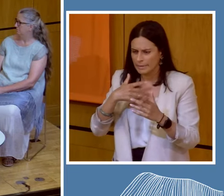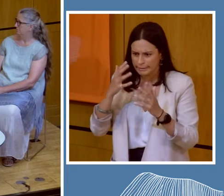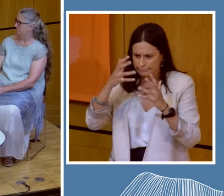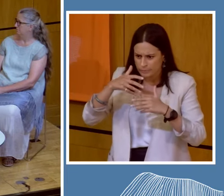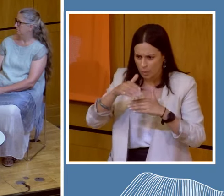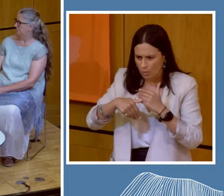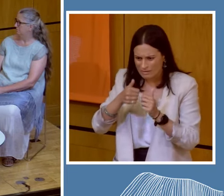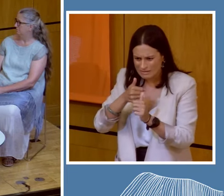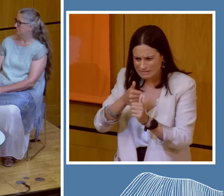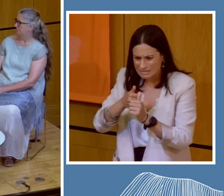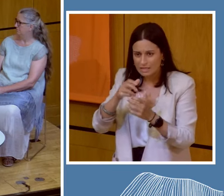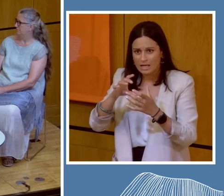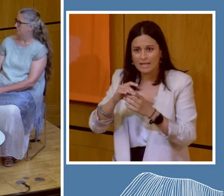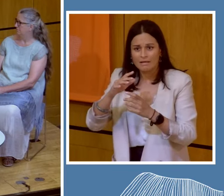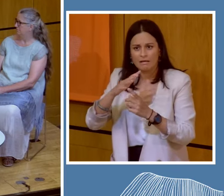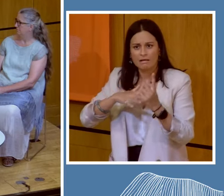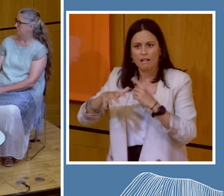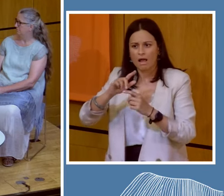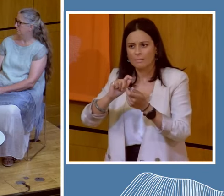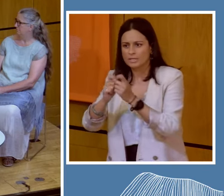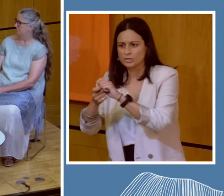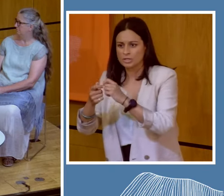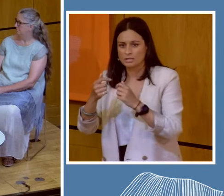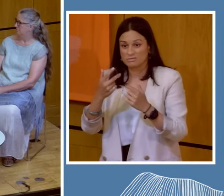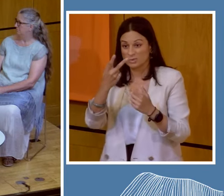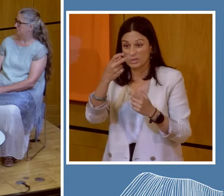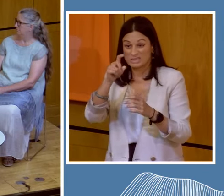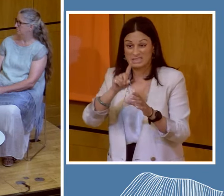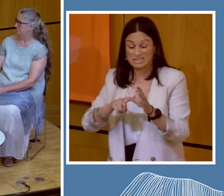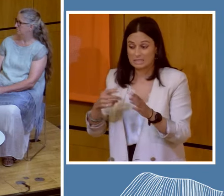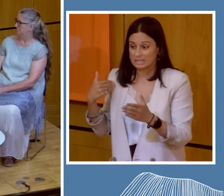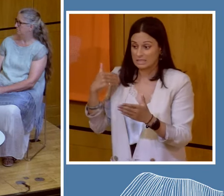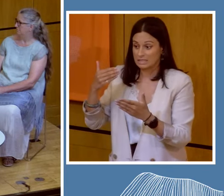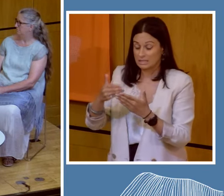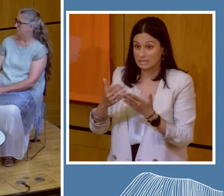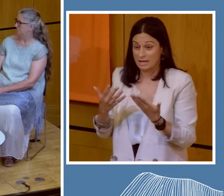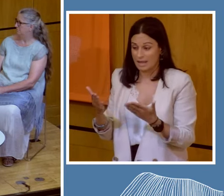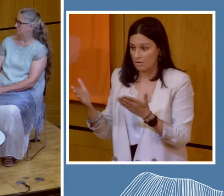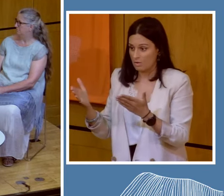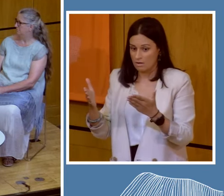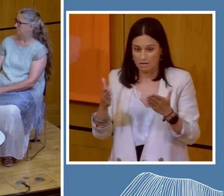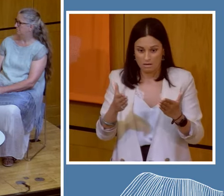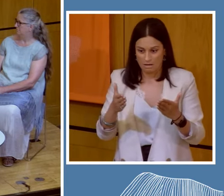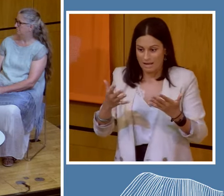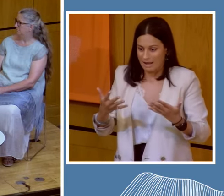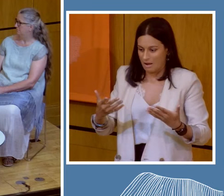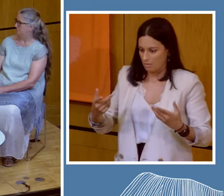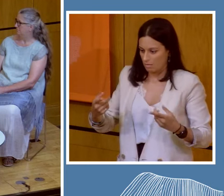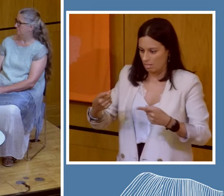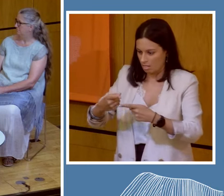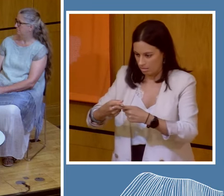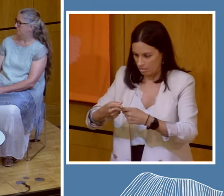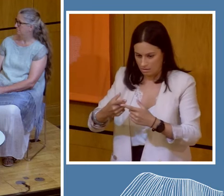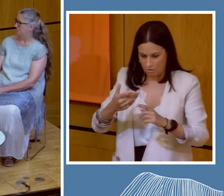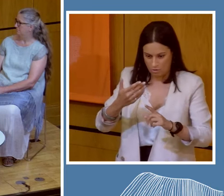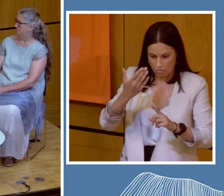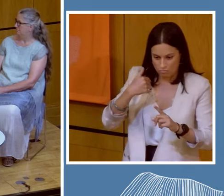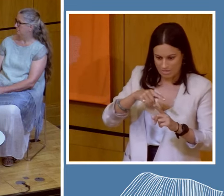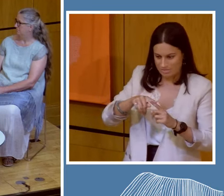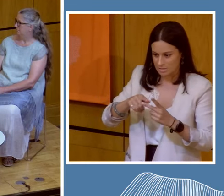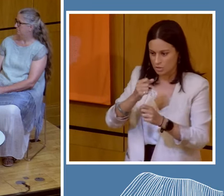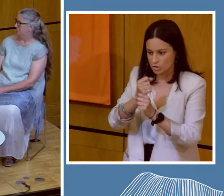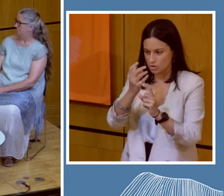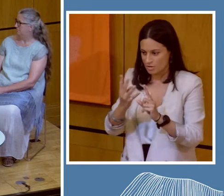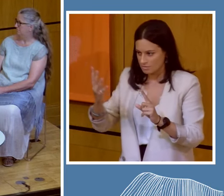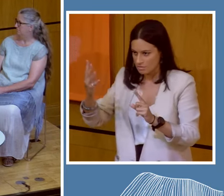and health for something like two and a half decades, I now focus my attention on that intersection between race, gender,